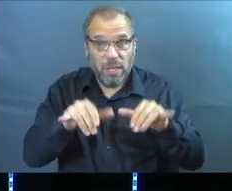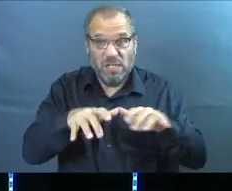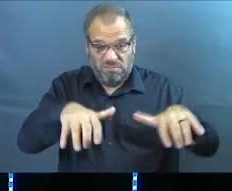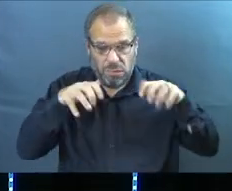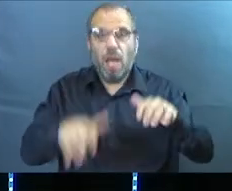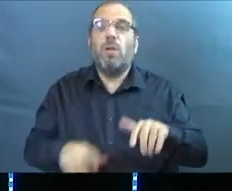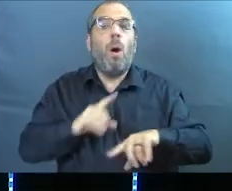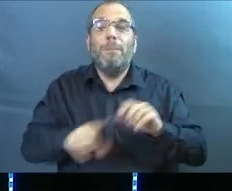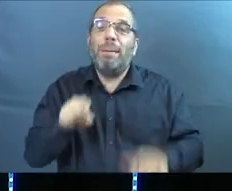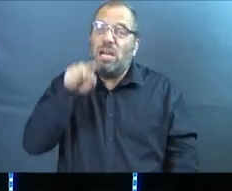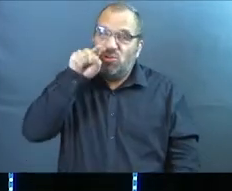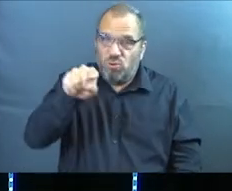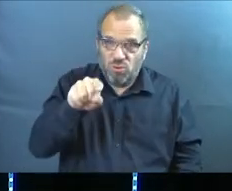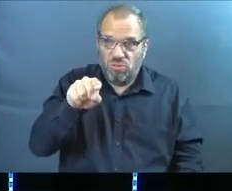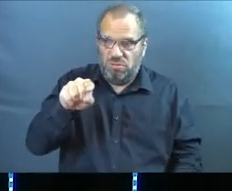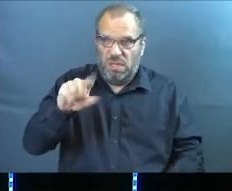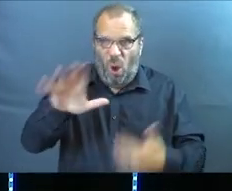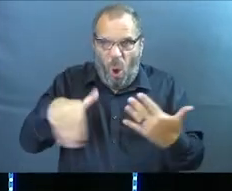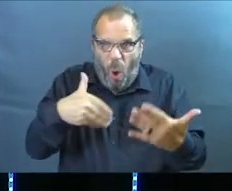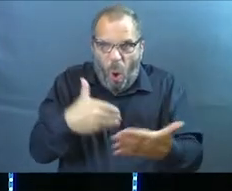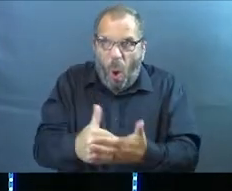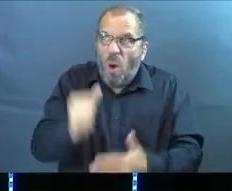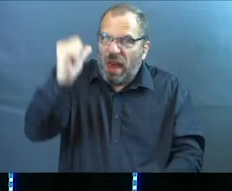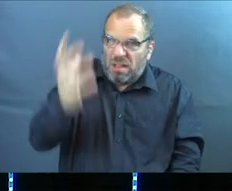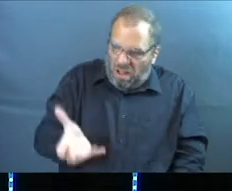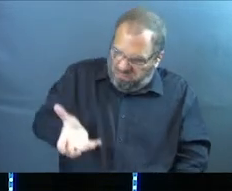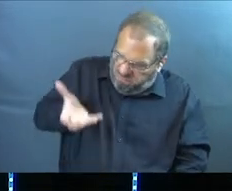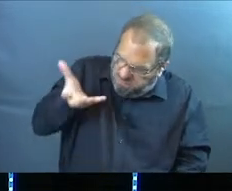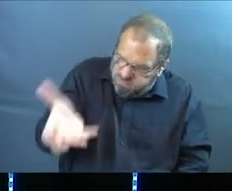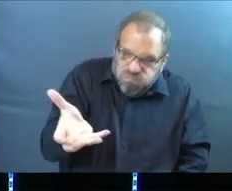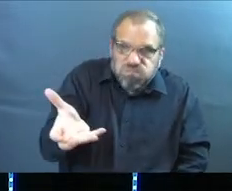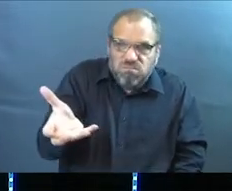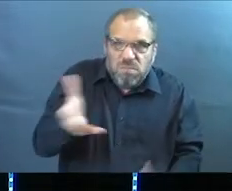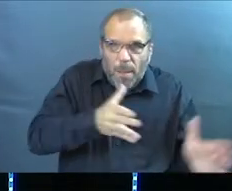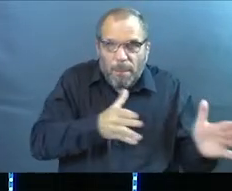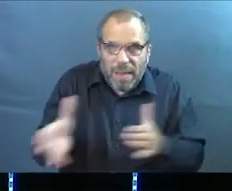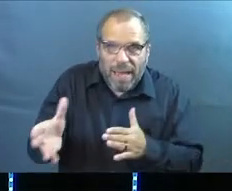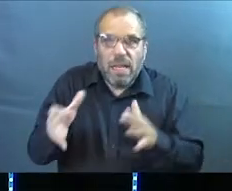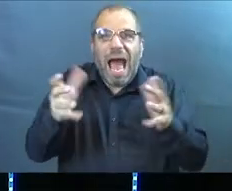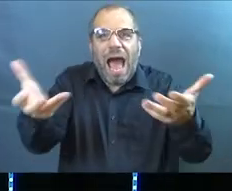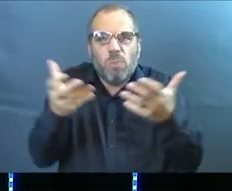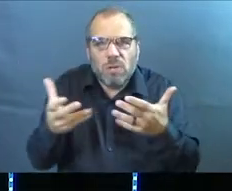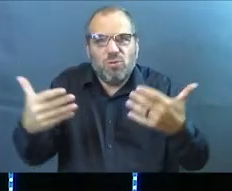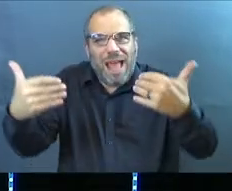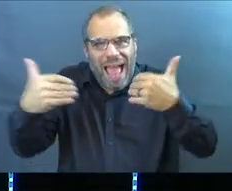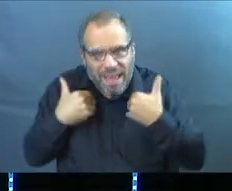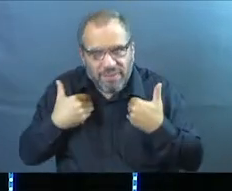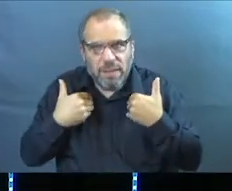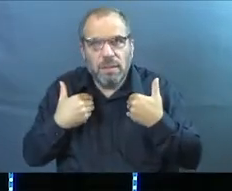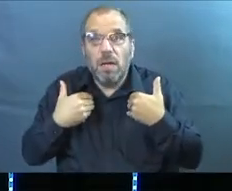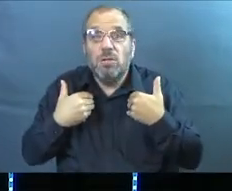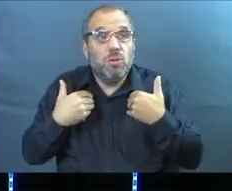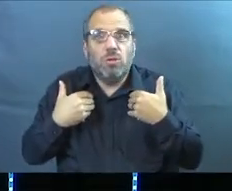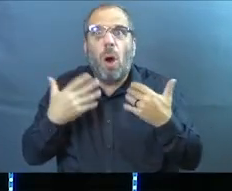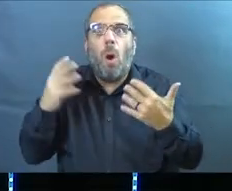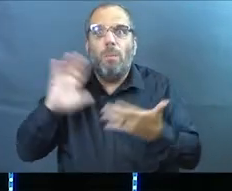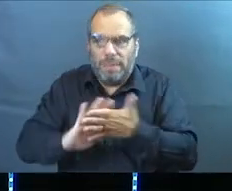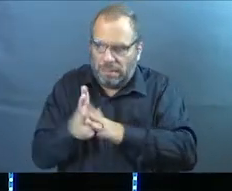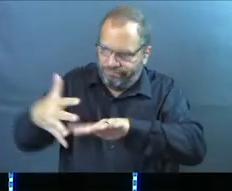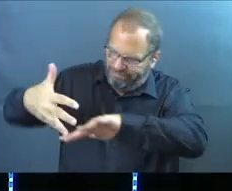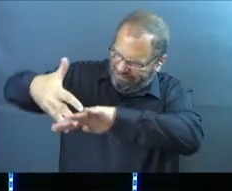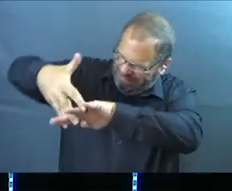It's about you getting all the treasure that God has planned for you. I want you to have it. And so get